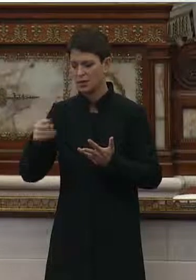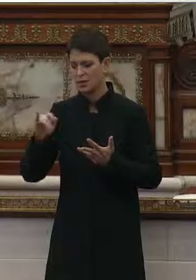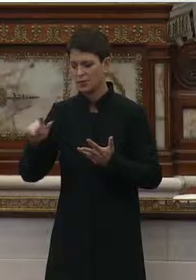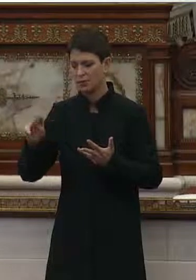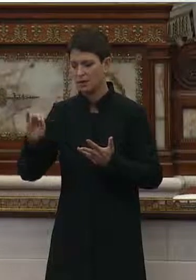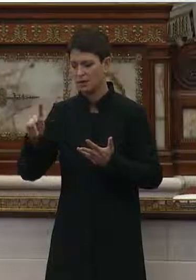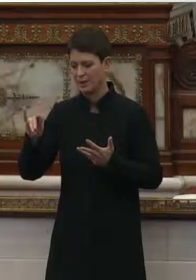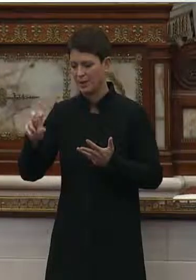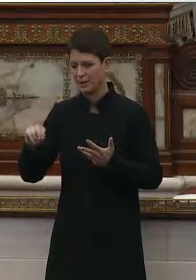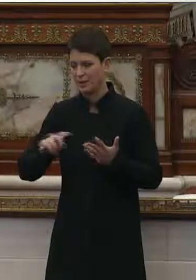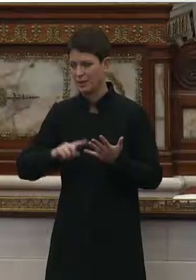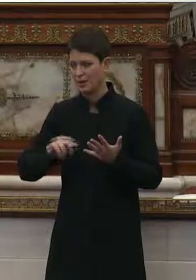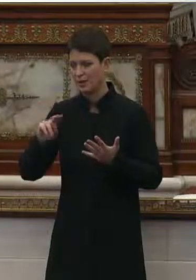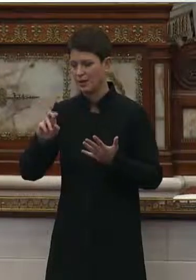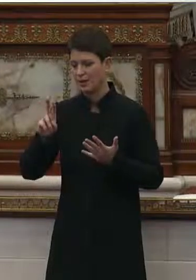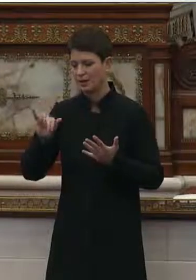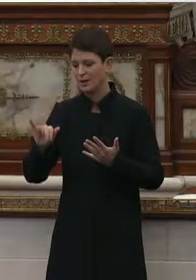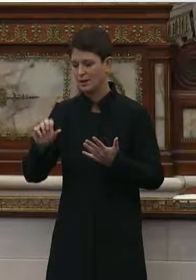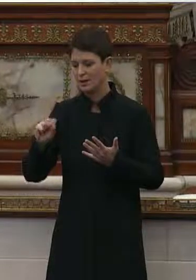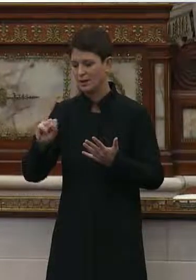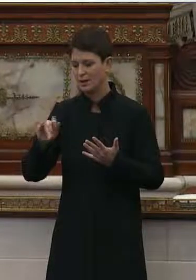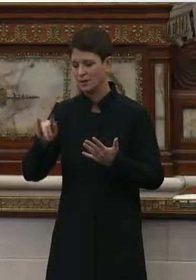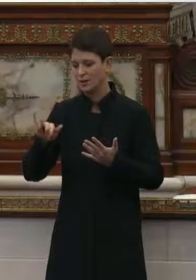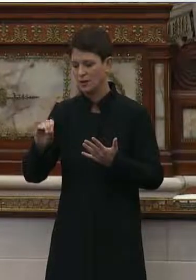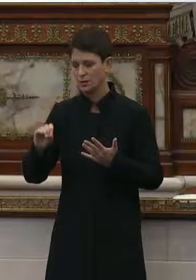McCallion, and Nancy Salandra.